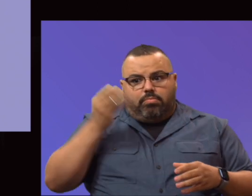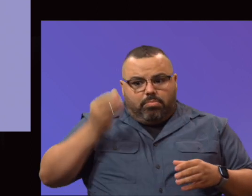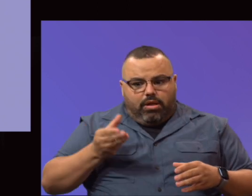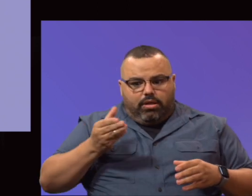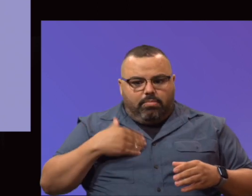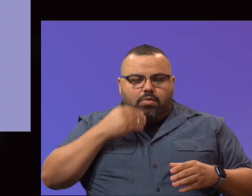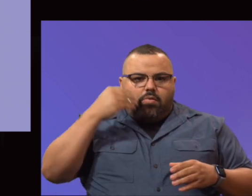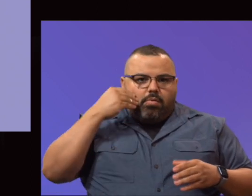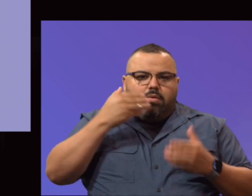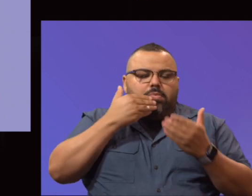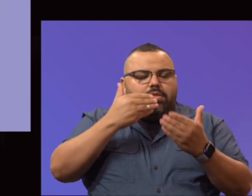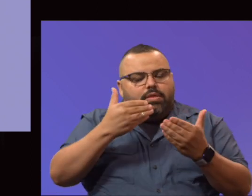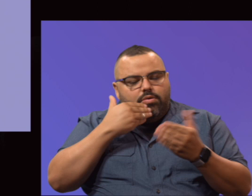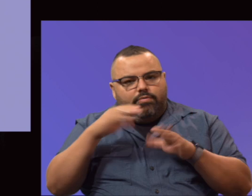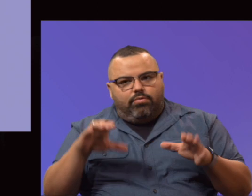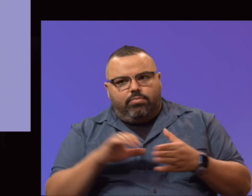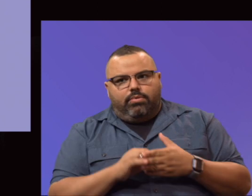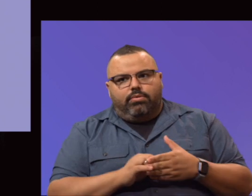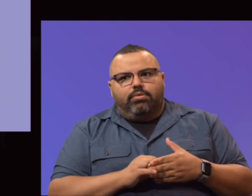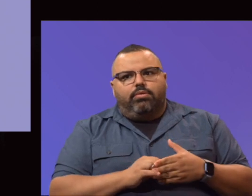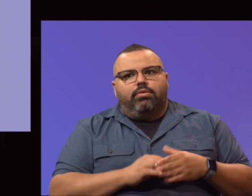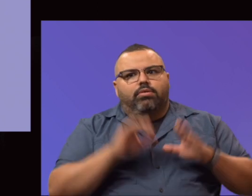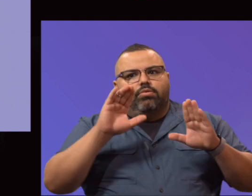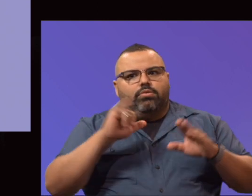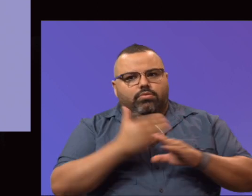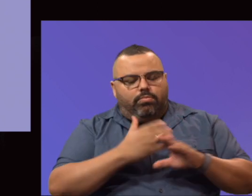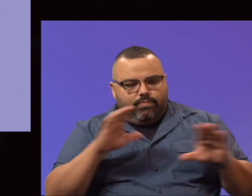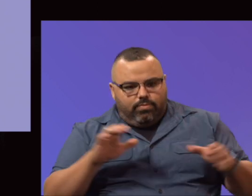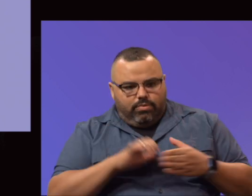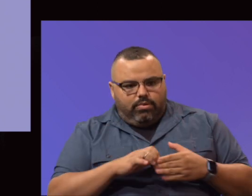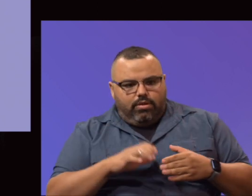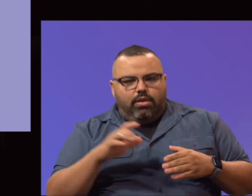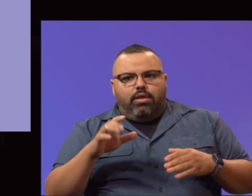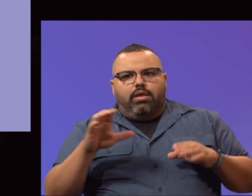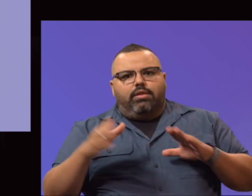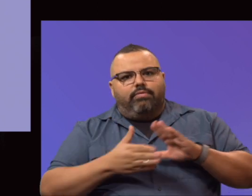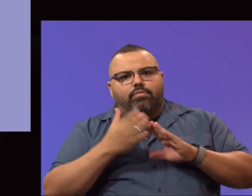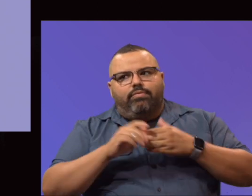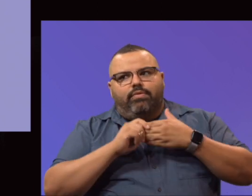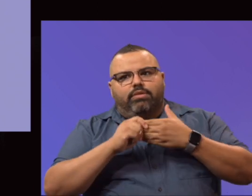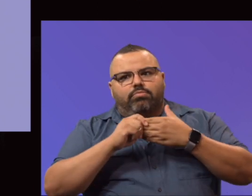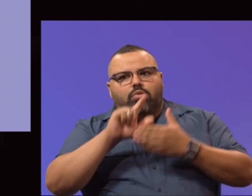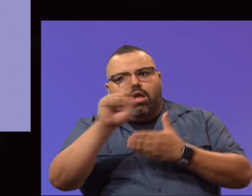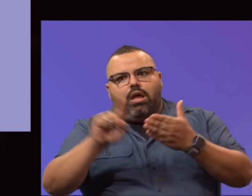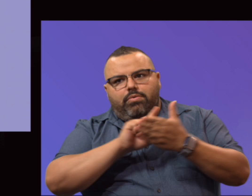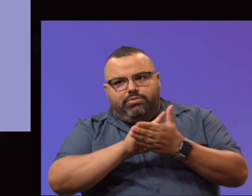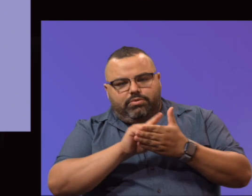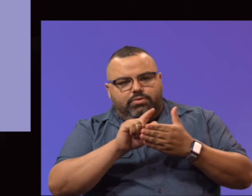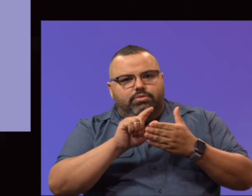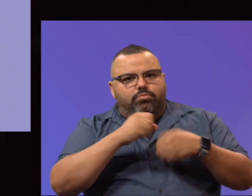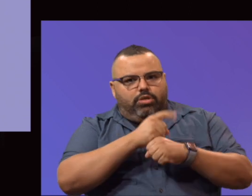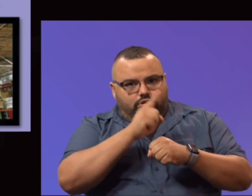doing that. Great job of doing that. And they've operated with flexible hours of operation to make sure that they serve the needs of our